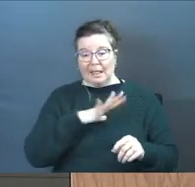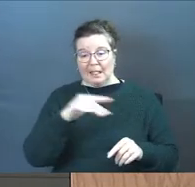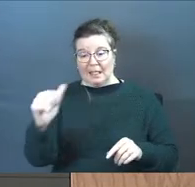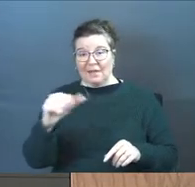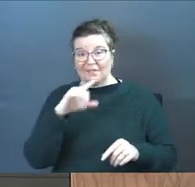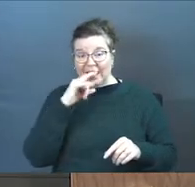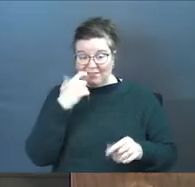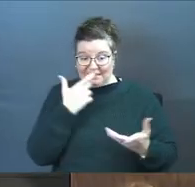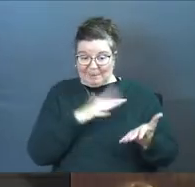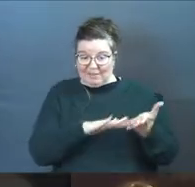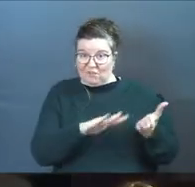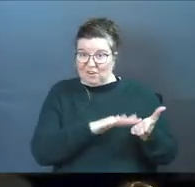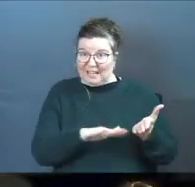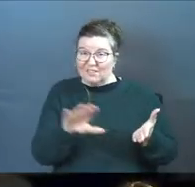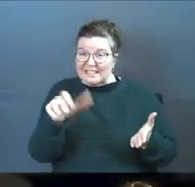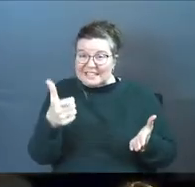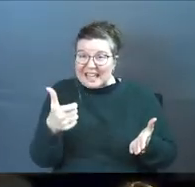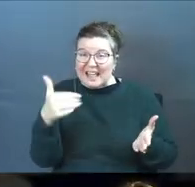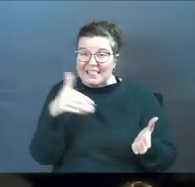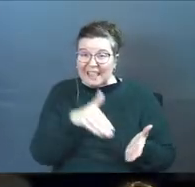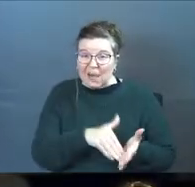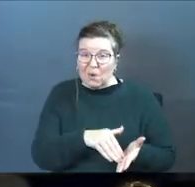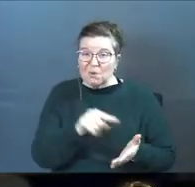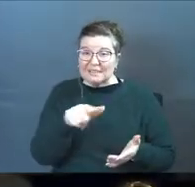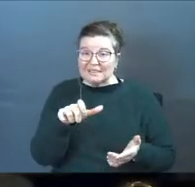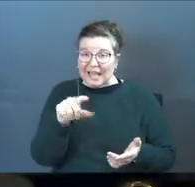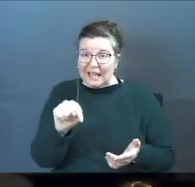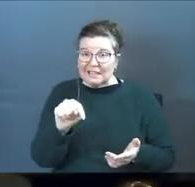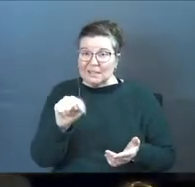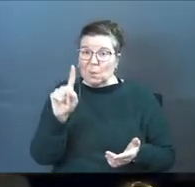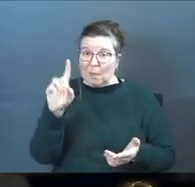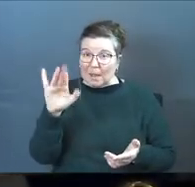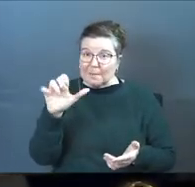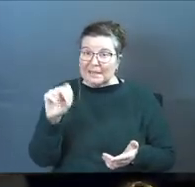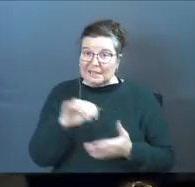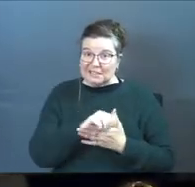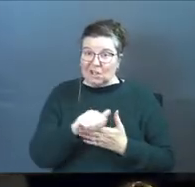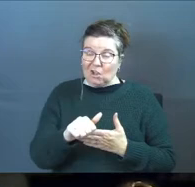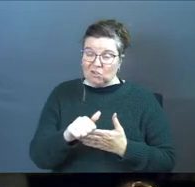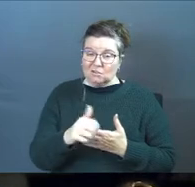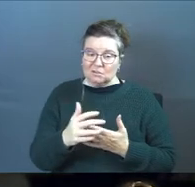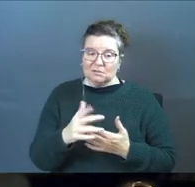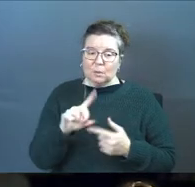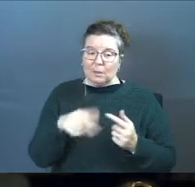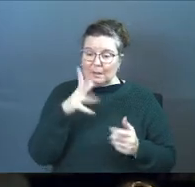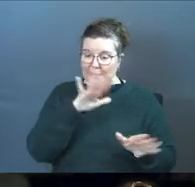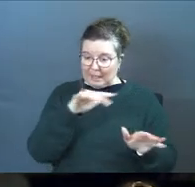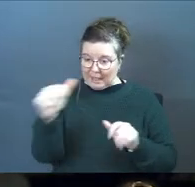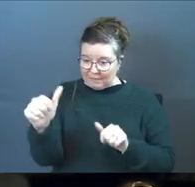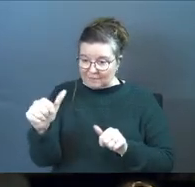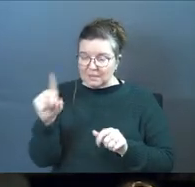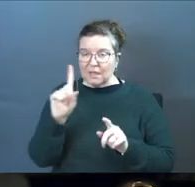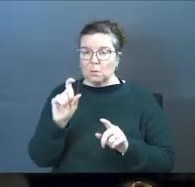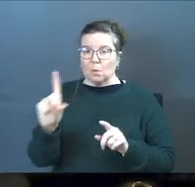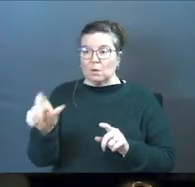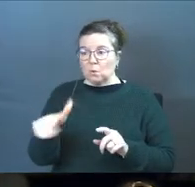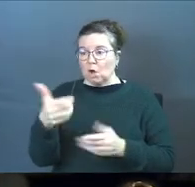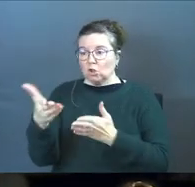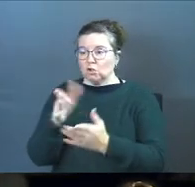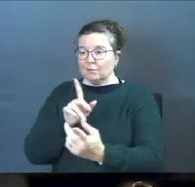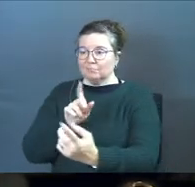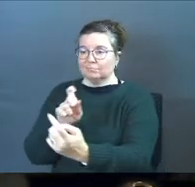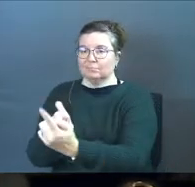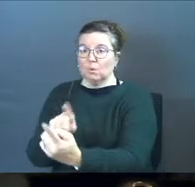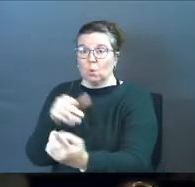king, after he'd been forgiven for the 10,000 talents, $1 billion, when the man left the king, he went to a fellow servant